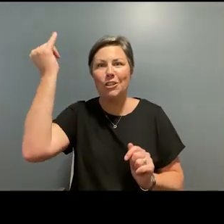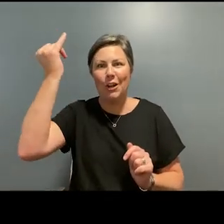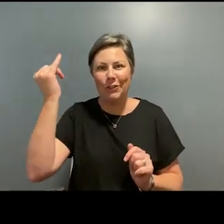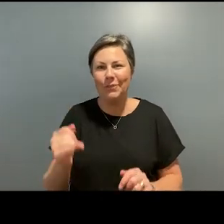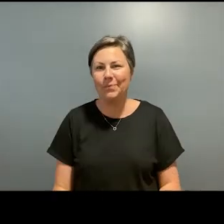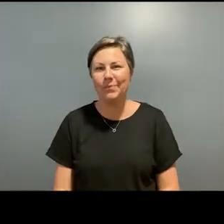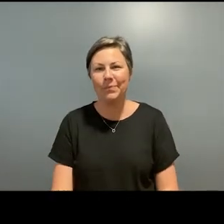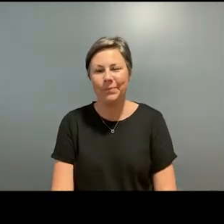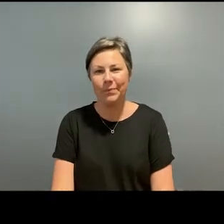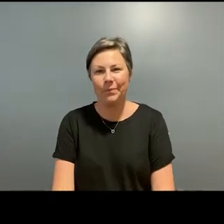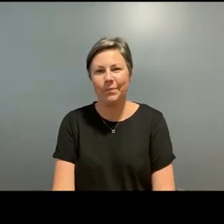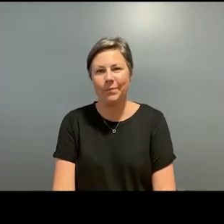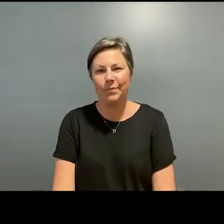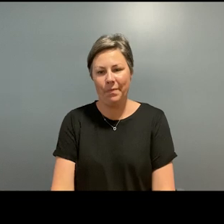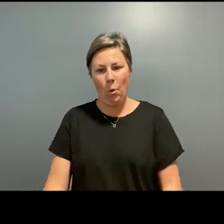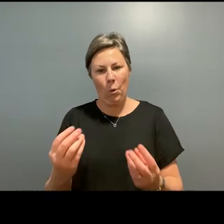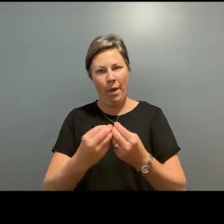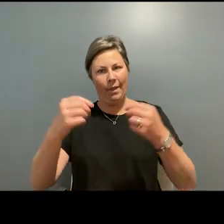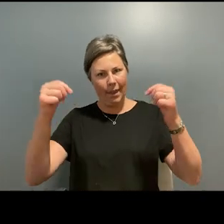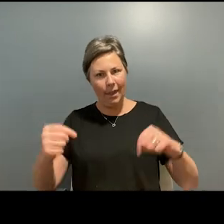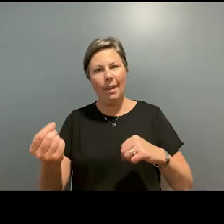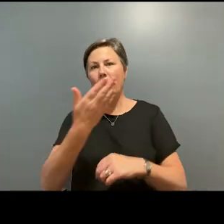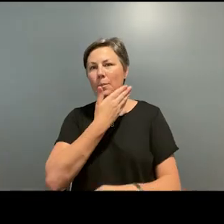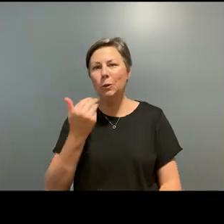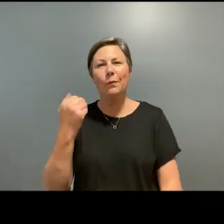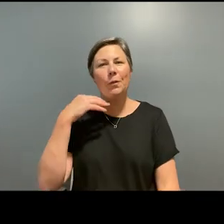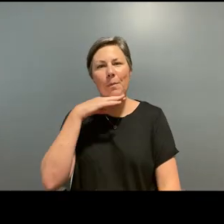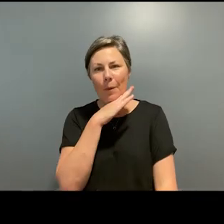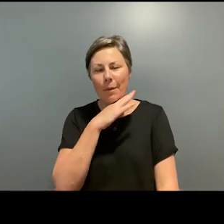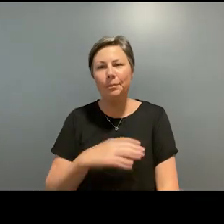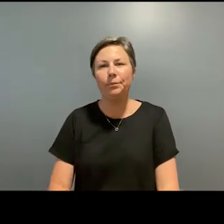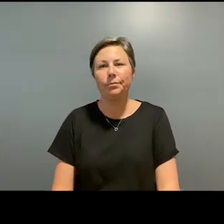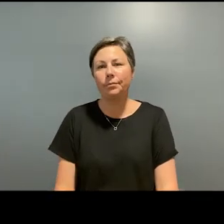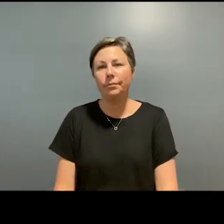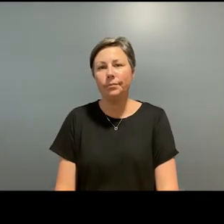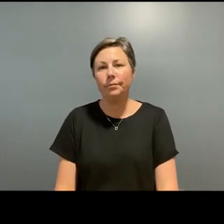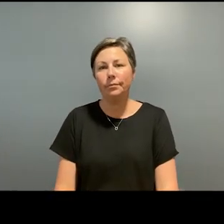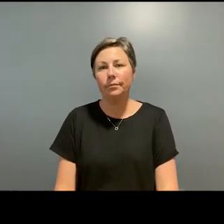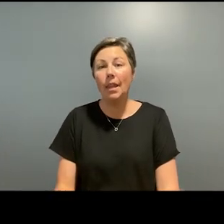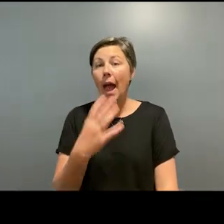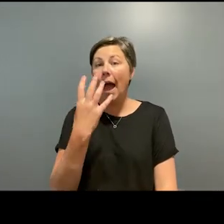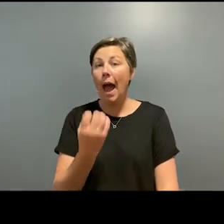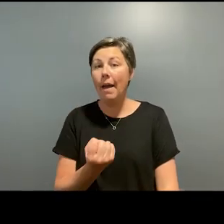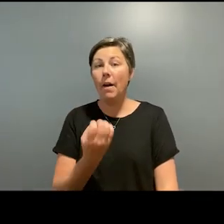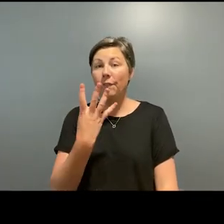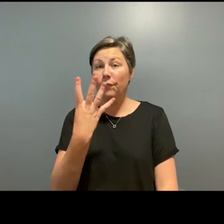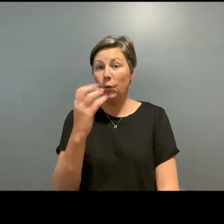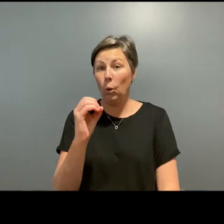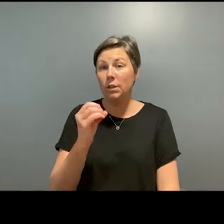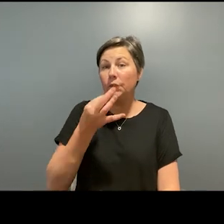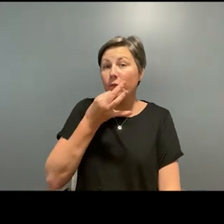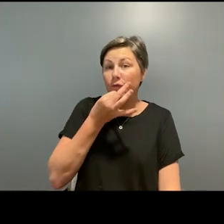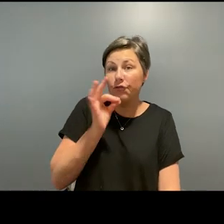being delivered right here in the City of Melbourne. There are 40 free outdoor works and